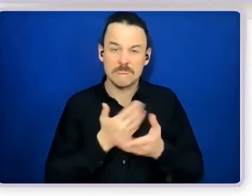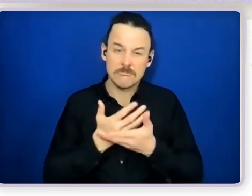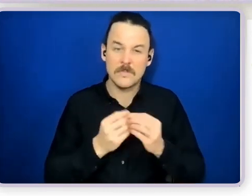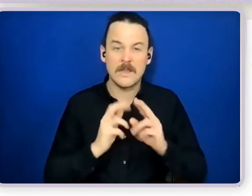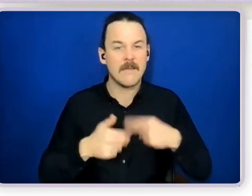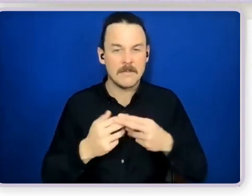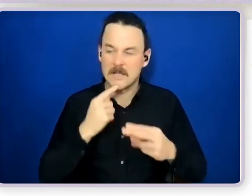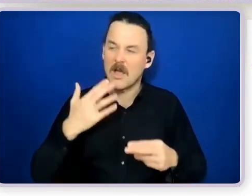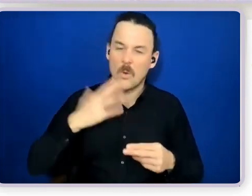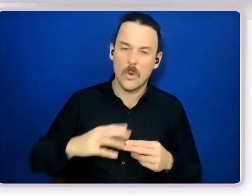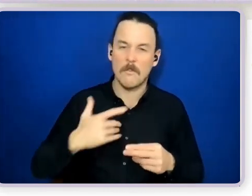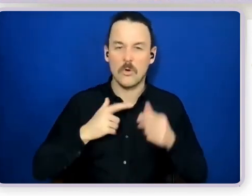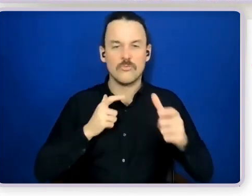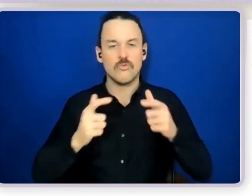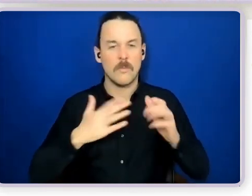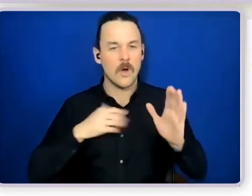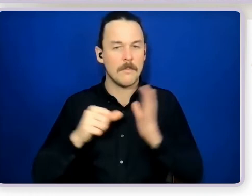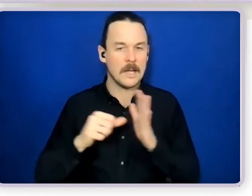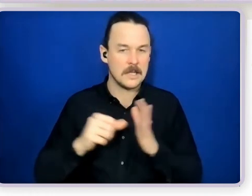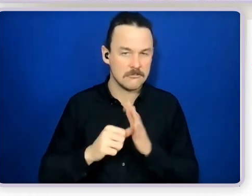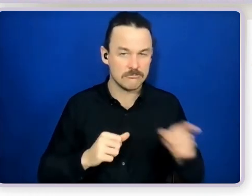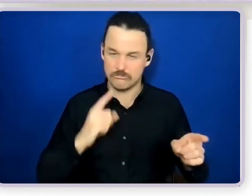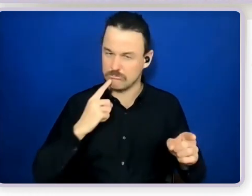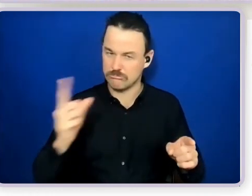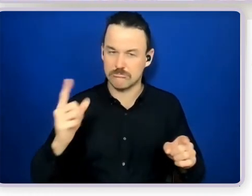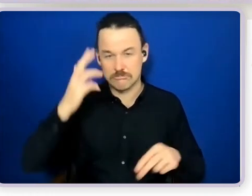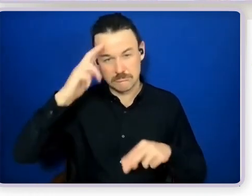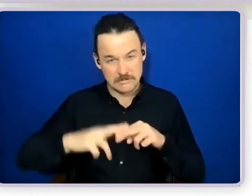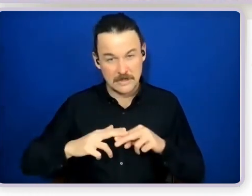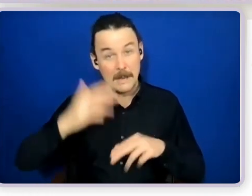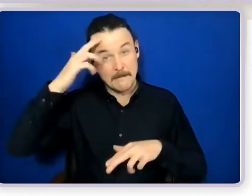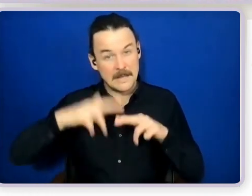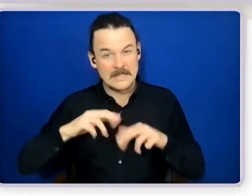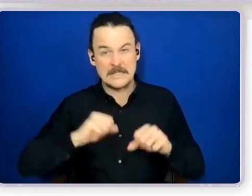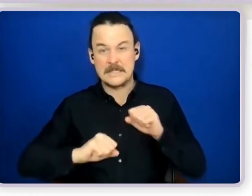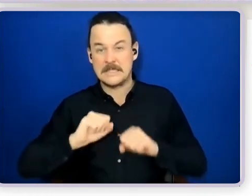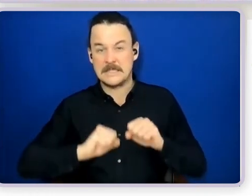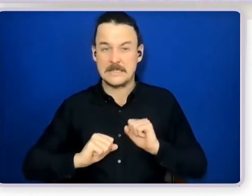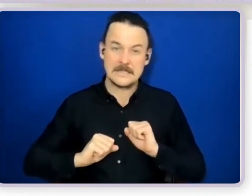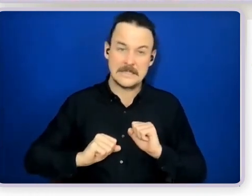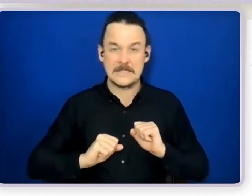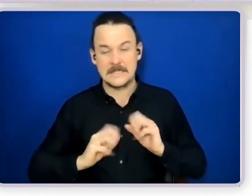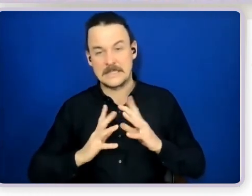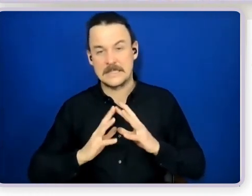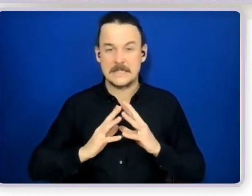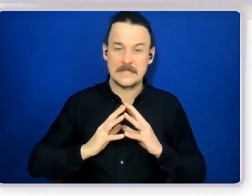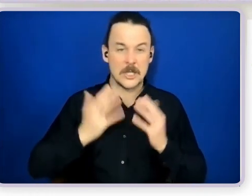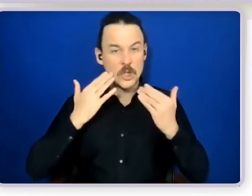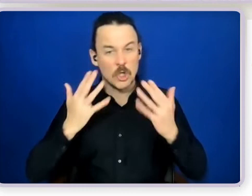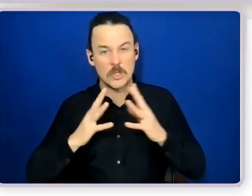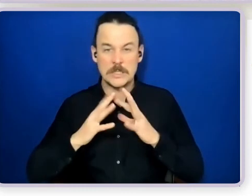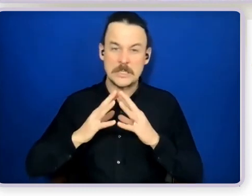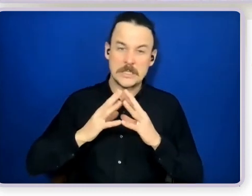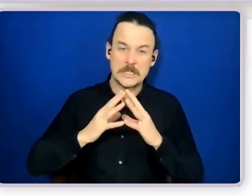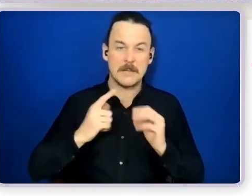finances and that her parents having hesitancy resistance you know uncertainty about that because of the risk in associated